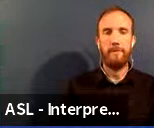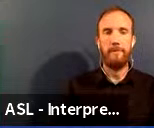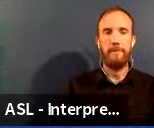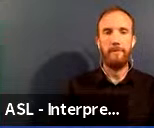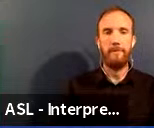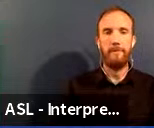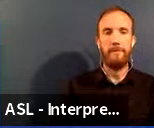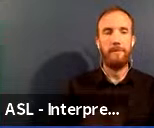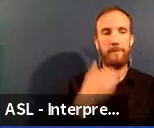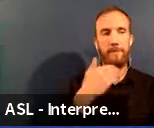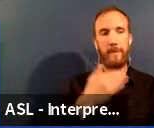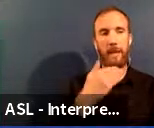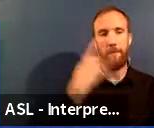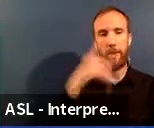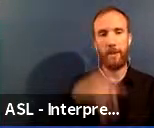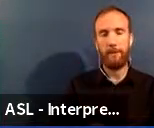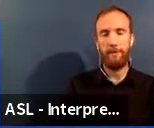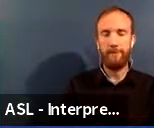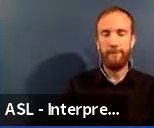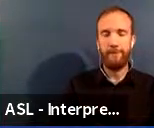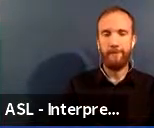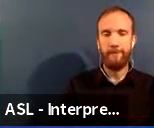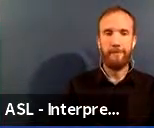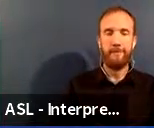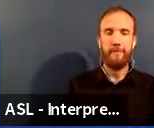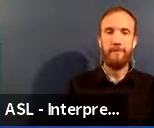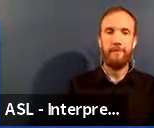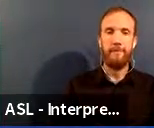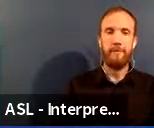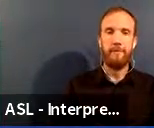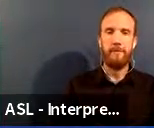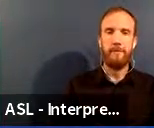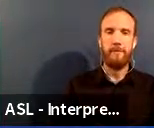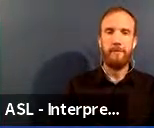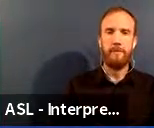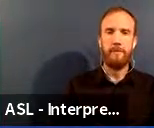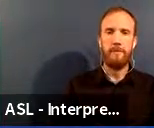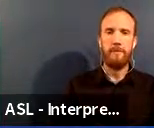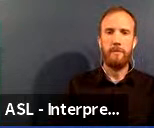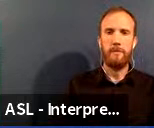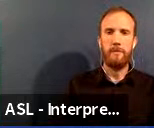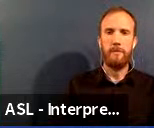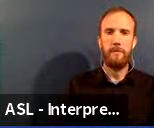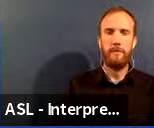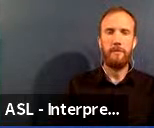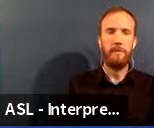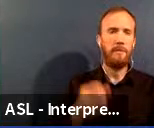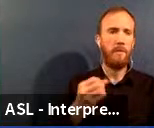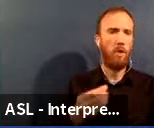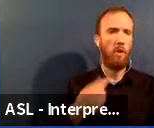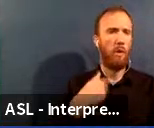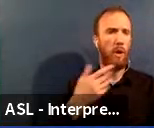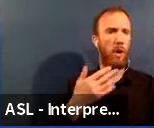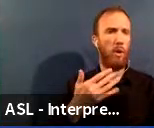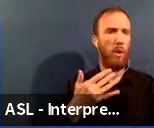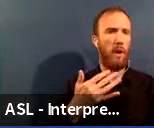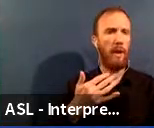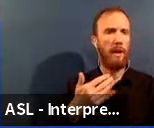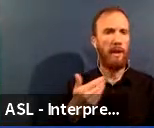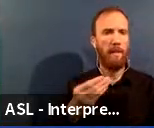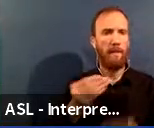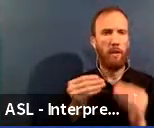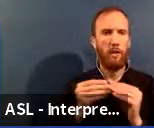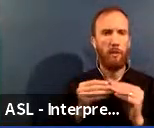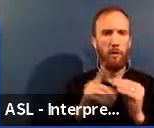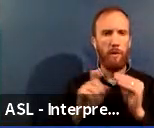Thanks for that. Um, so we'll, we'll, give folks another few minutes here to, to add